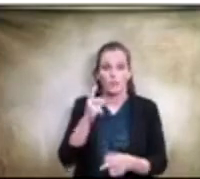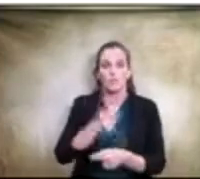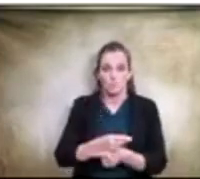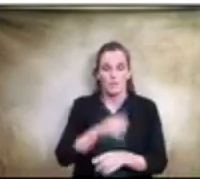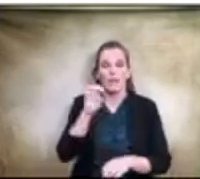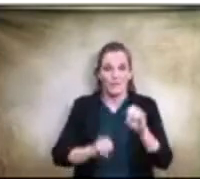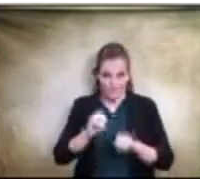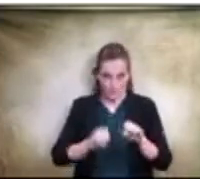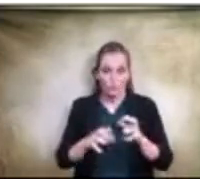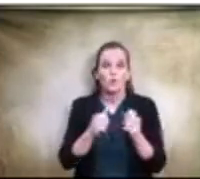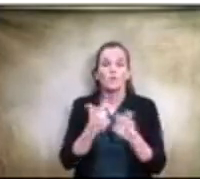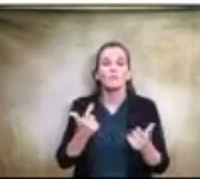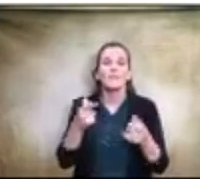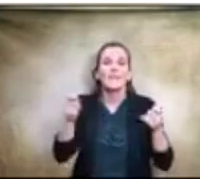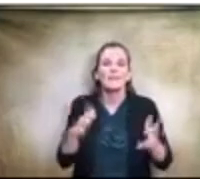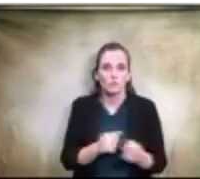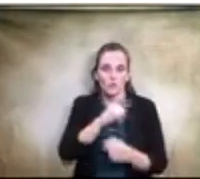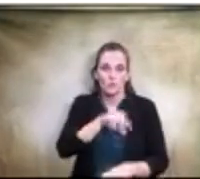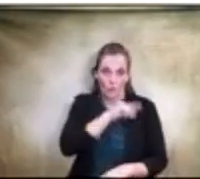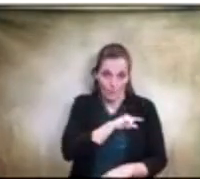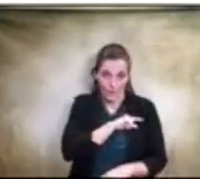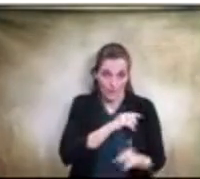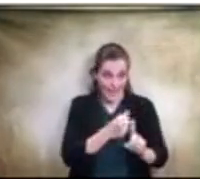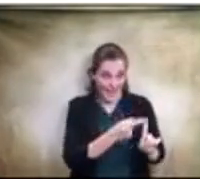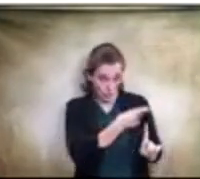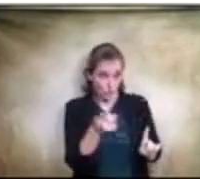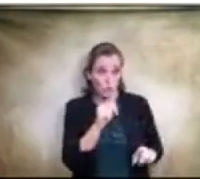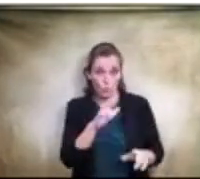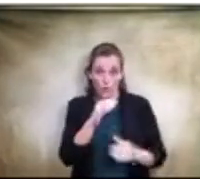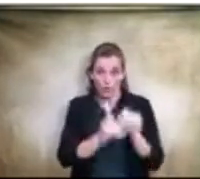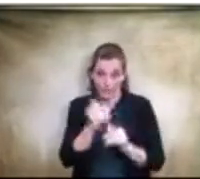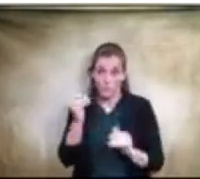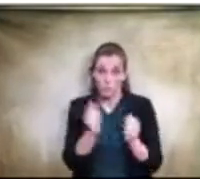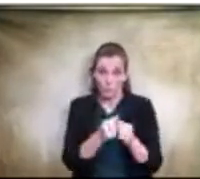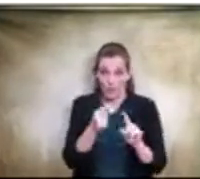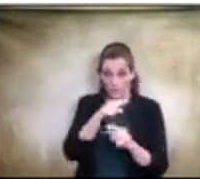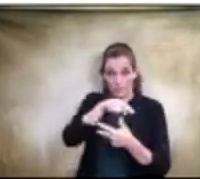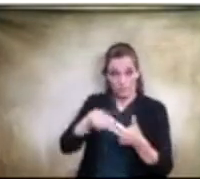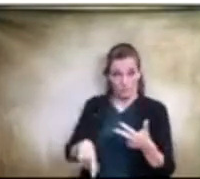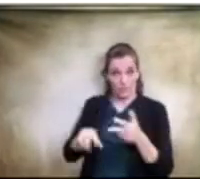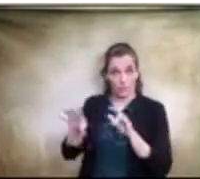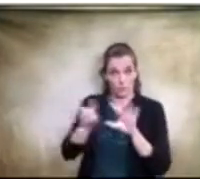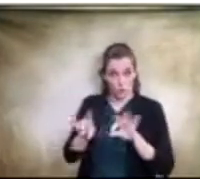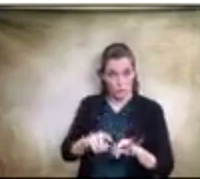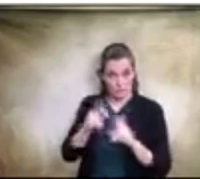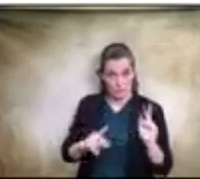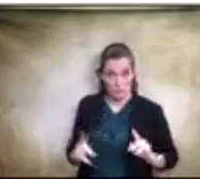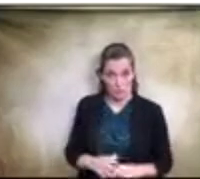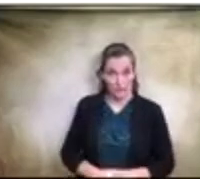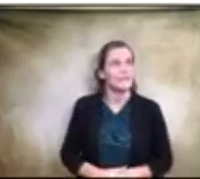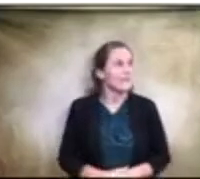Yes, ma'am. Yes. And were y'all comfortable with what you chose? Yes, ma'am. We were very comfortable. All right, okay, all right.